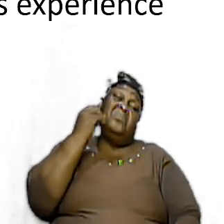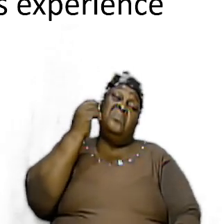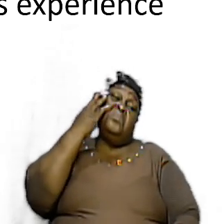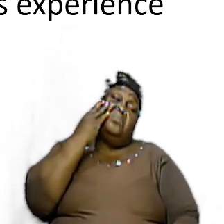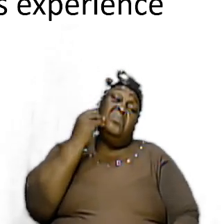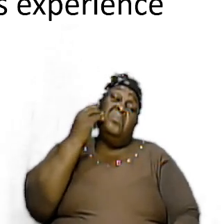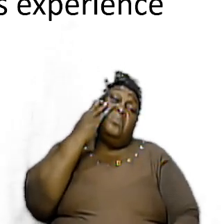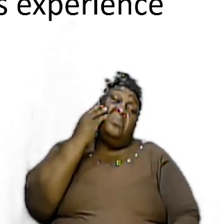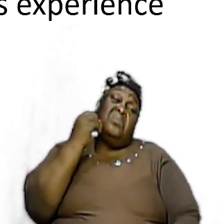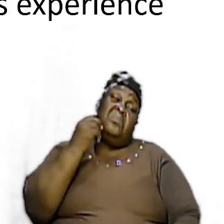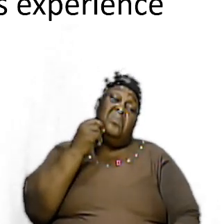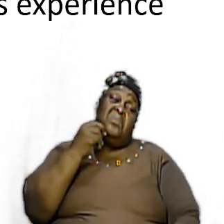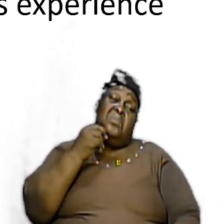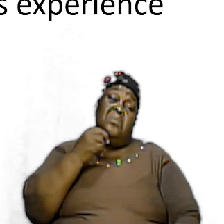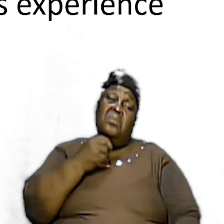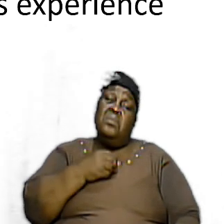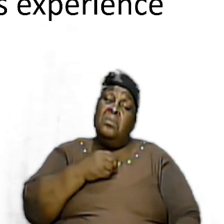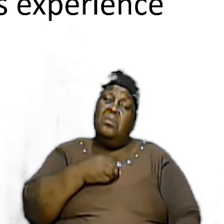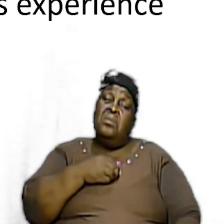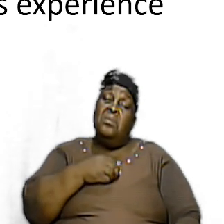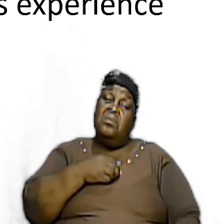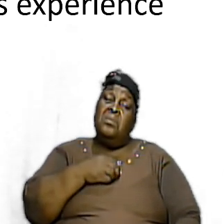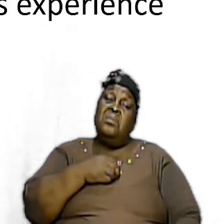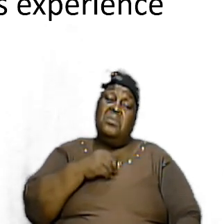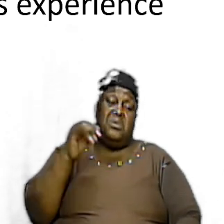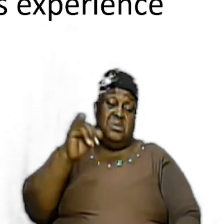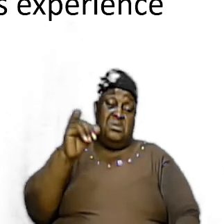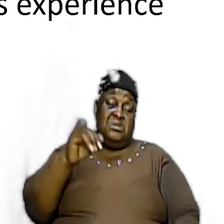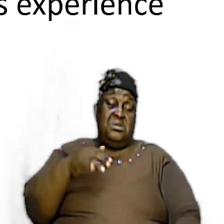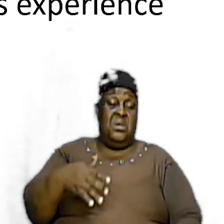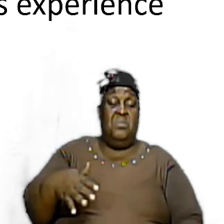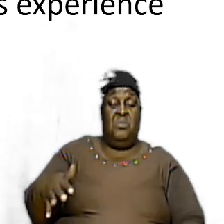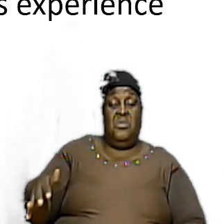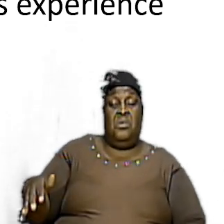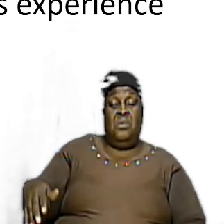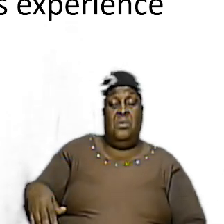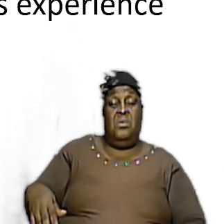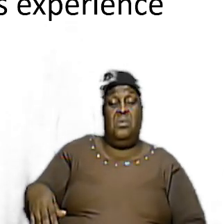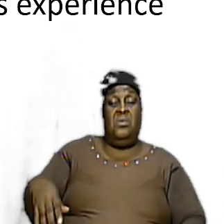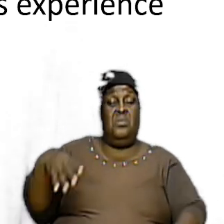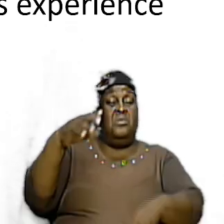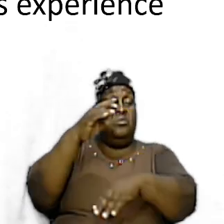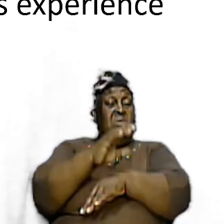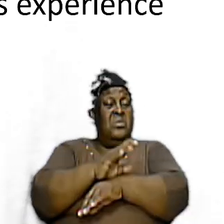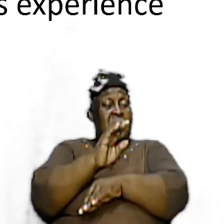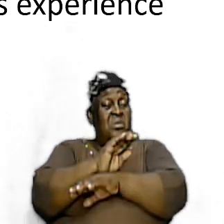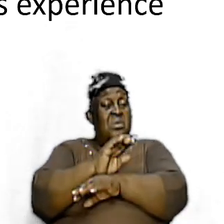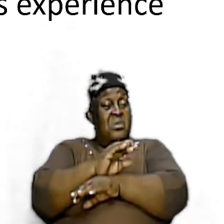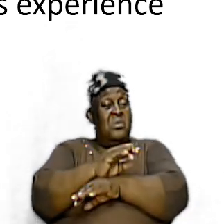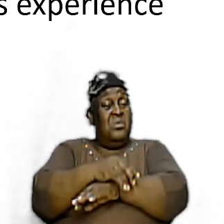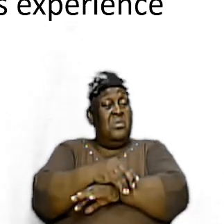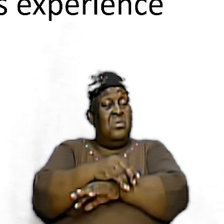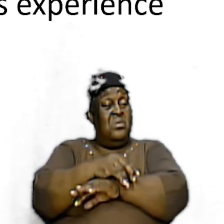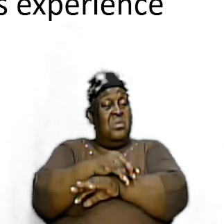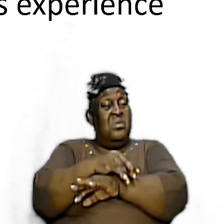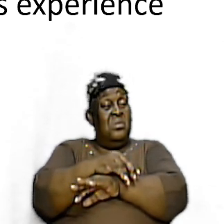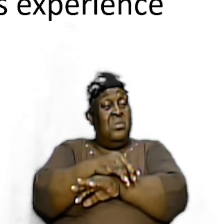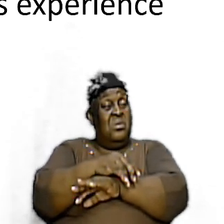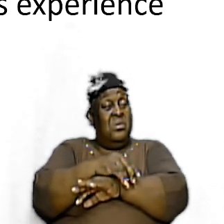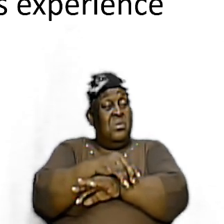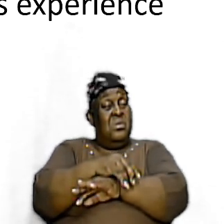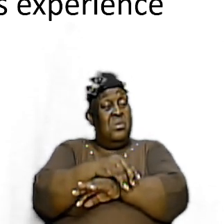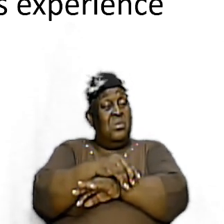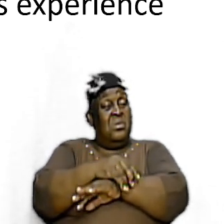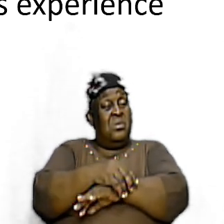beloved look it is the same thing and so the church in the wilderness